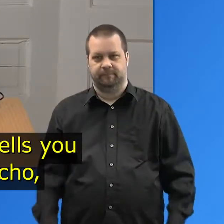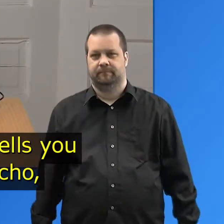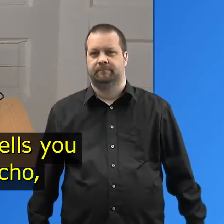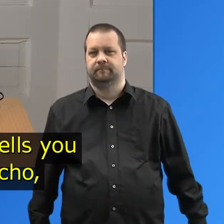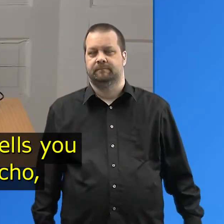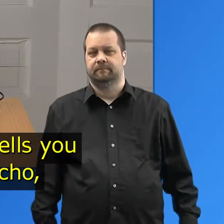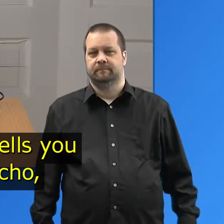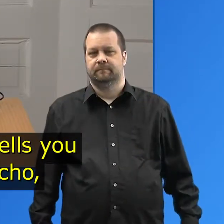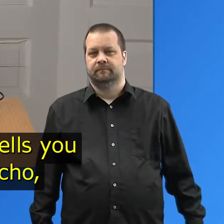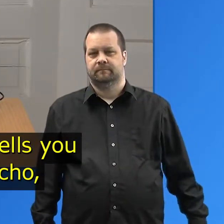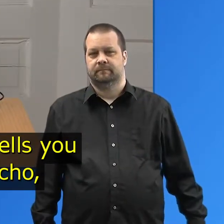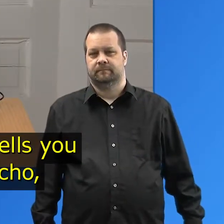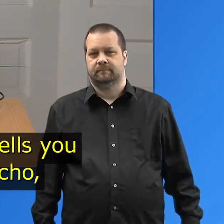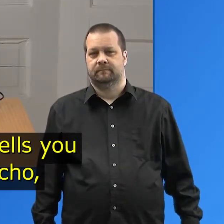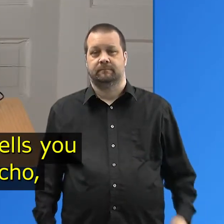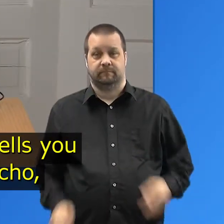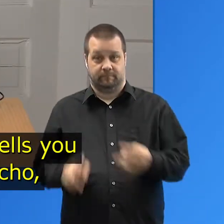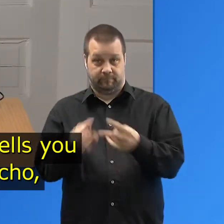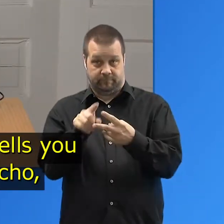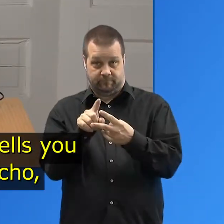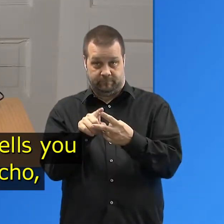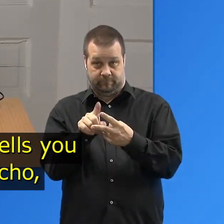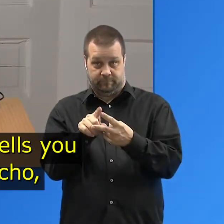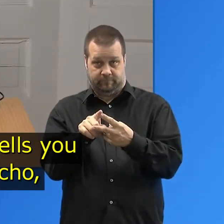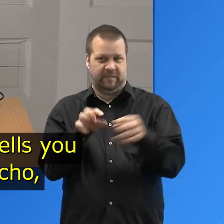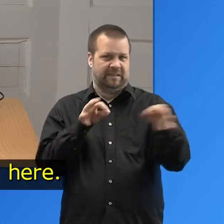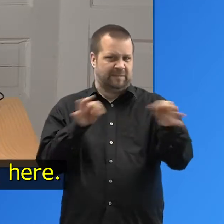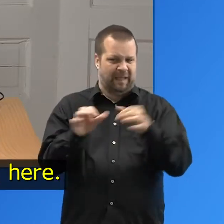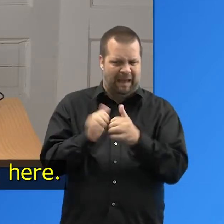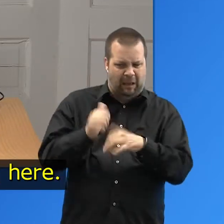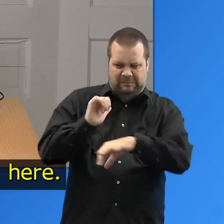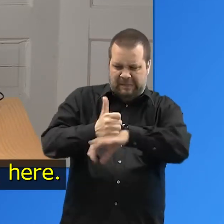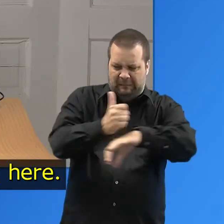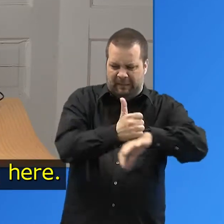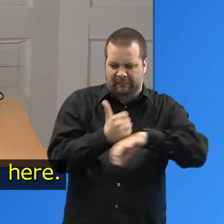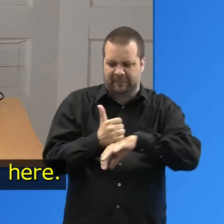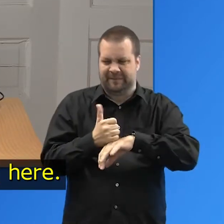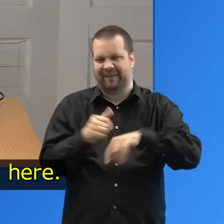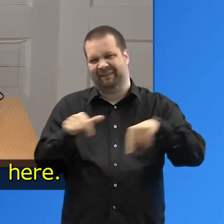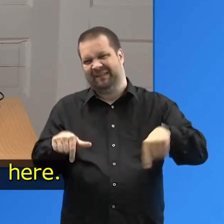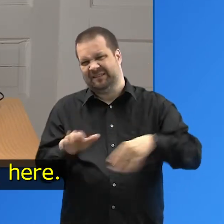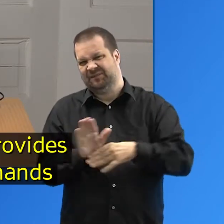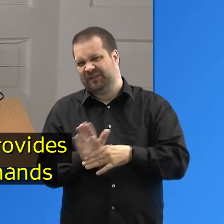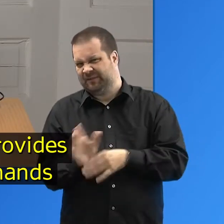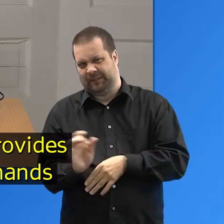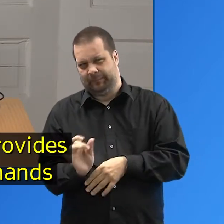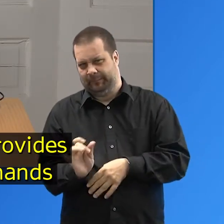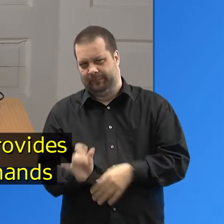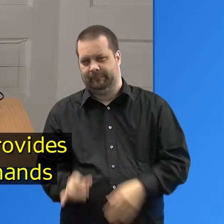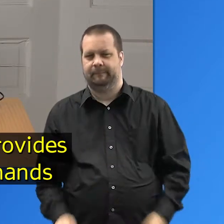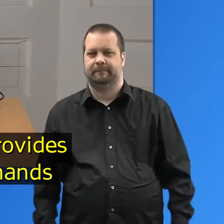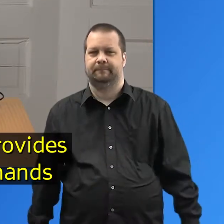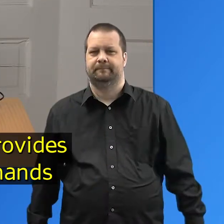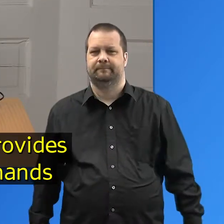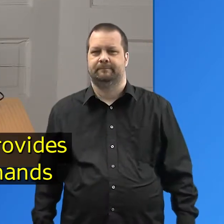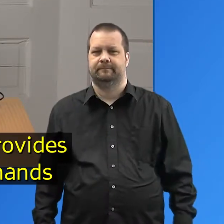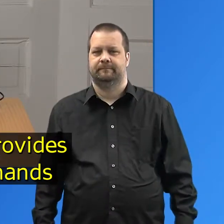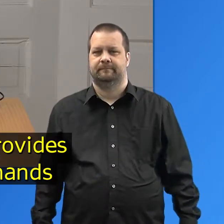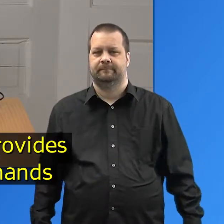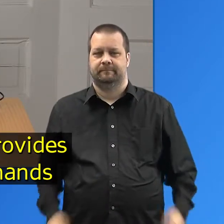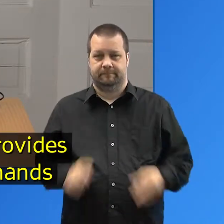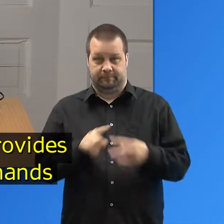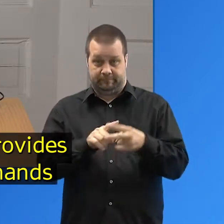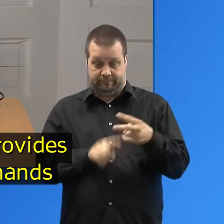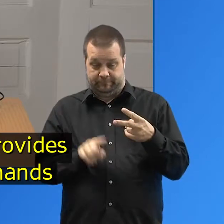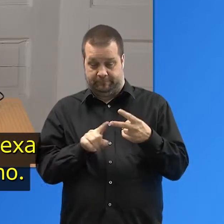One of the pamphlets tells you how to set up the Echo much like we're doing here. The other pamphlet provides